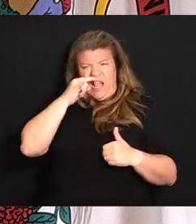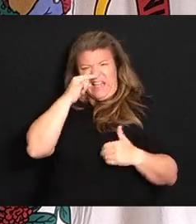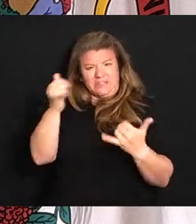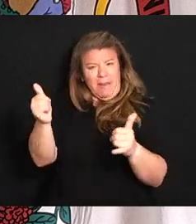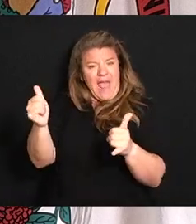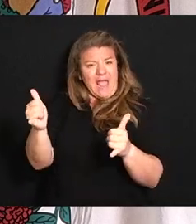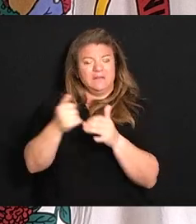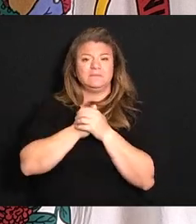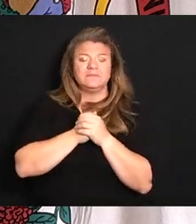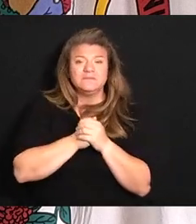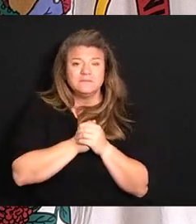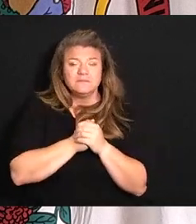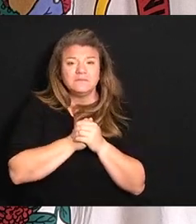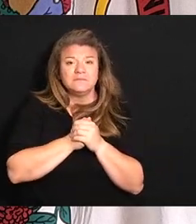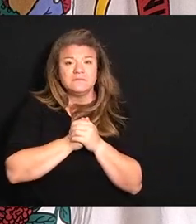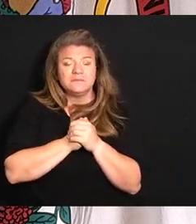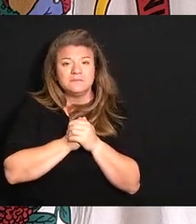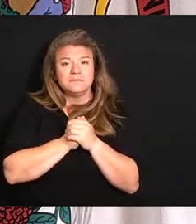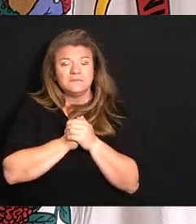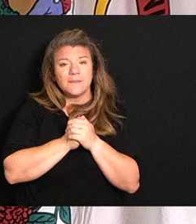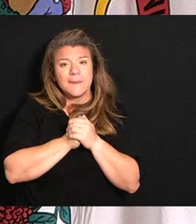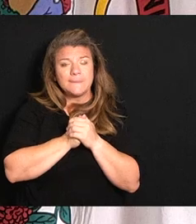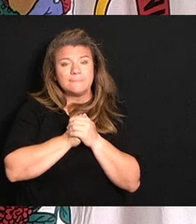And we absolutely are